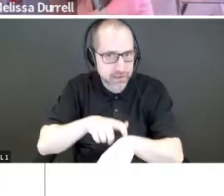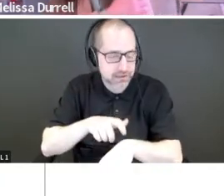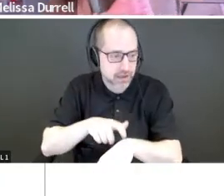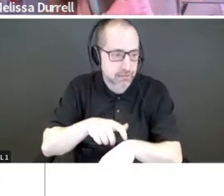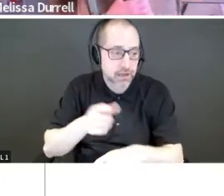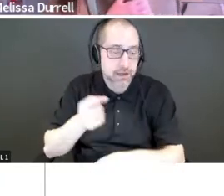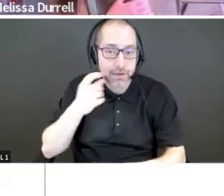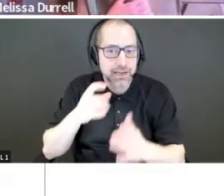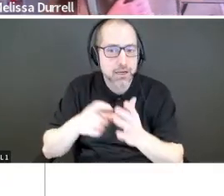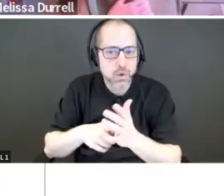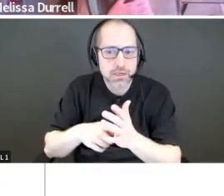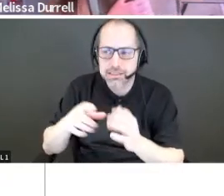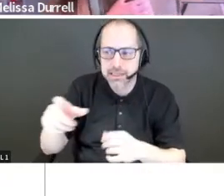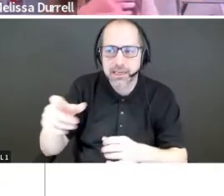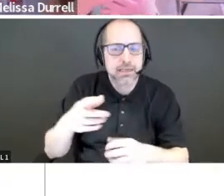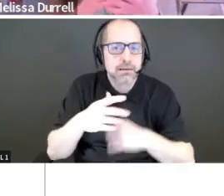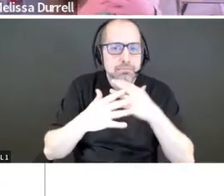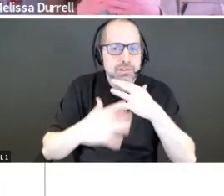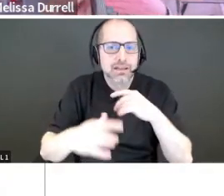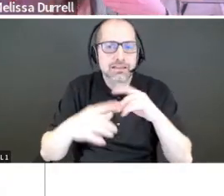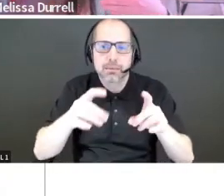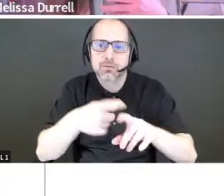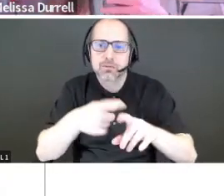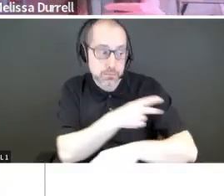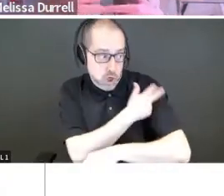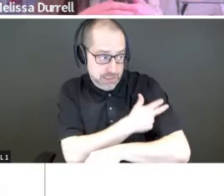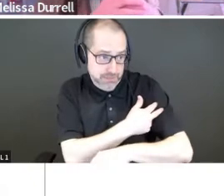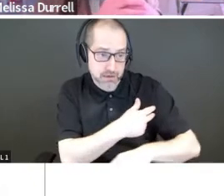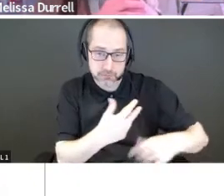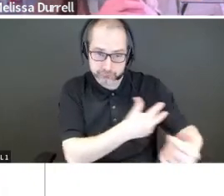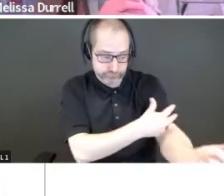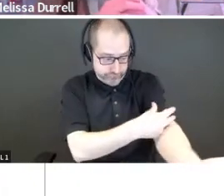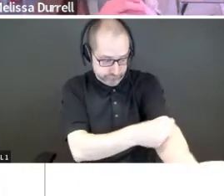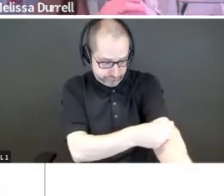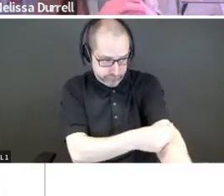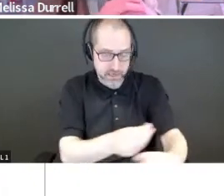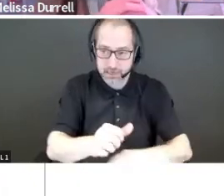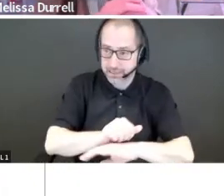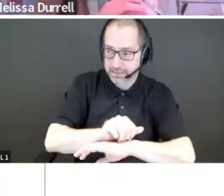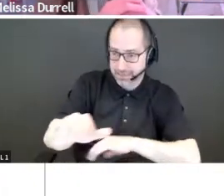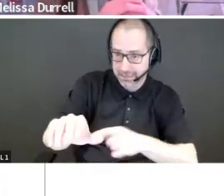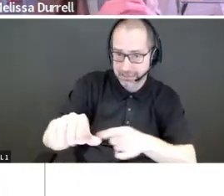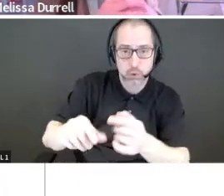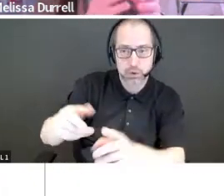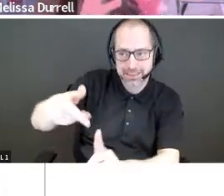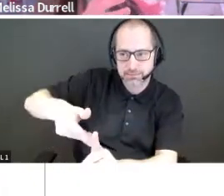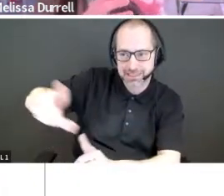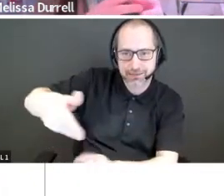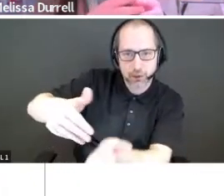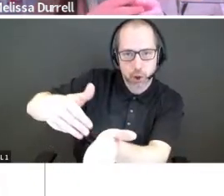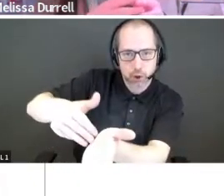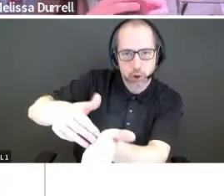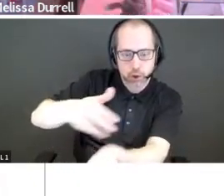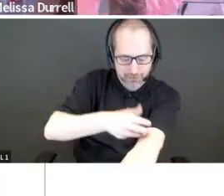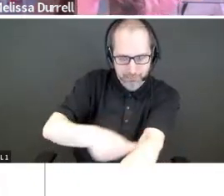people were taking blood samples from hospitals, and then they had to send it to a specific doctor to have those blood samples read. So he was